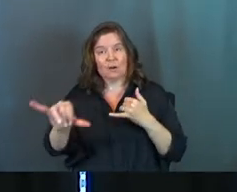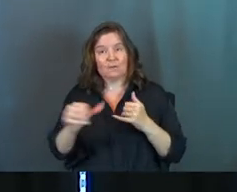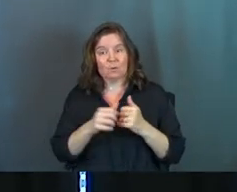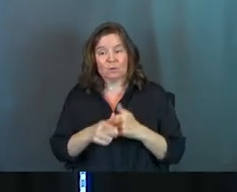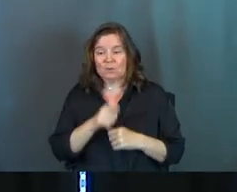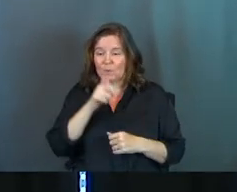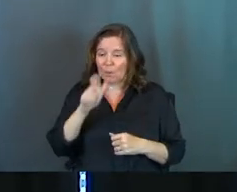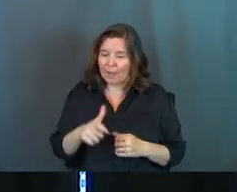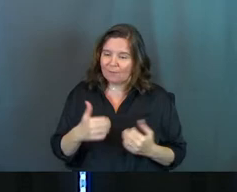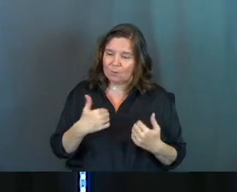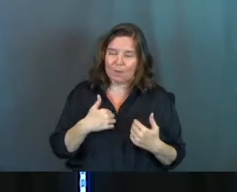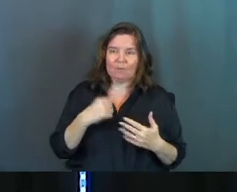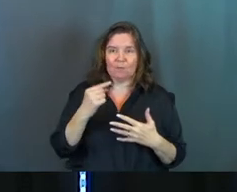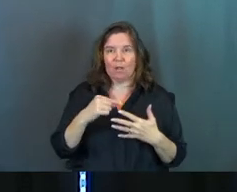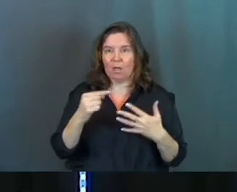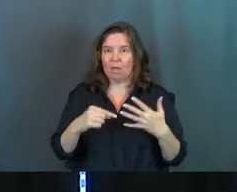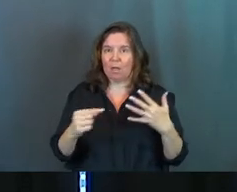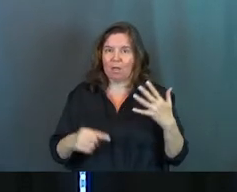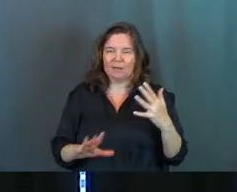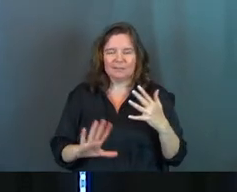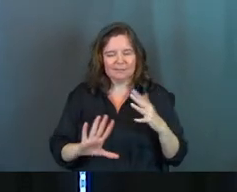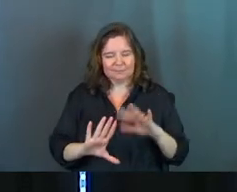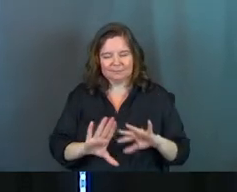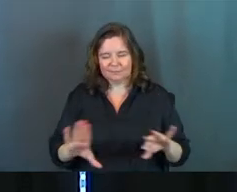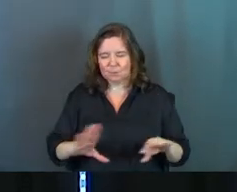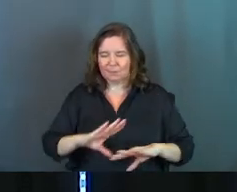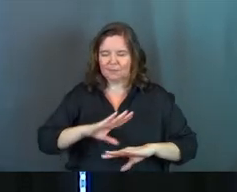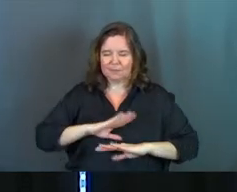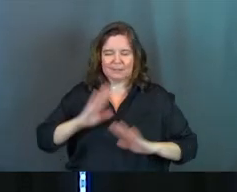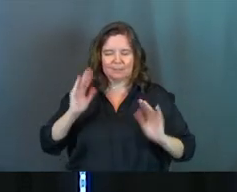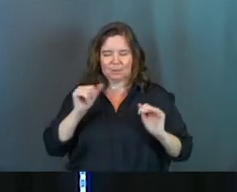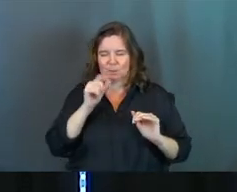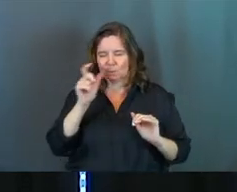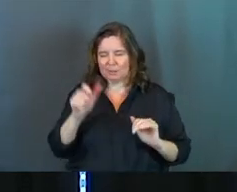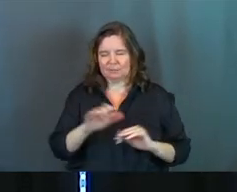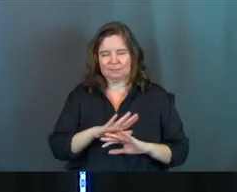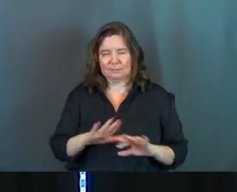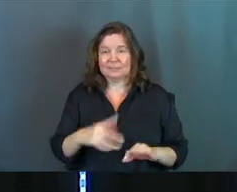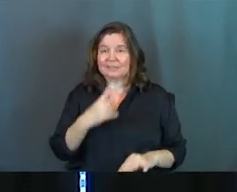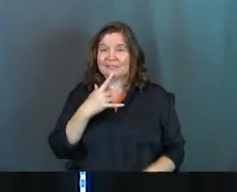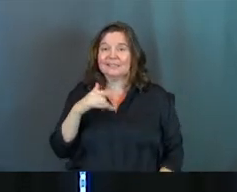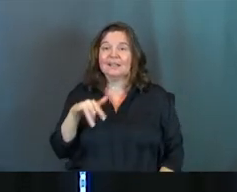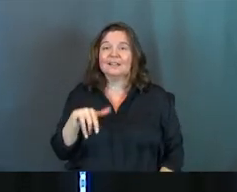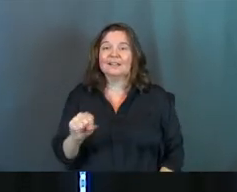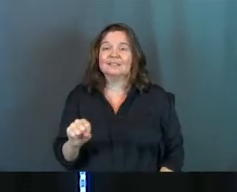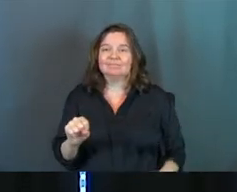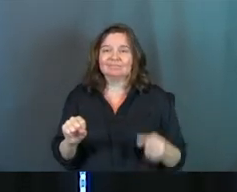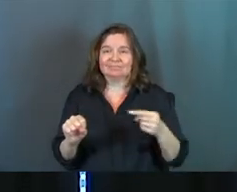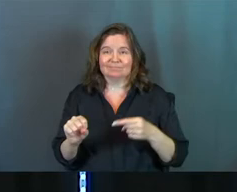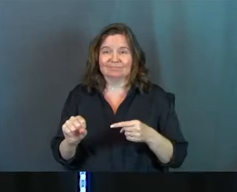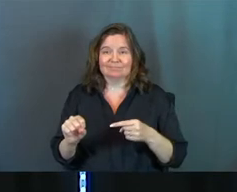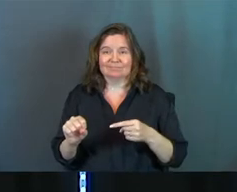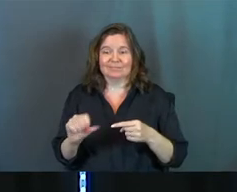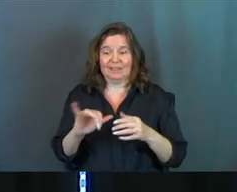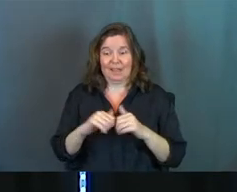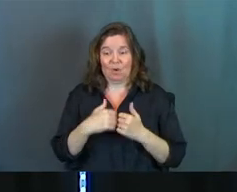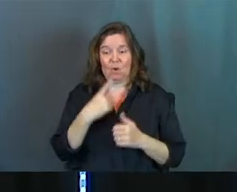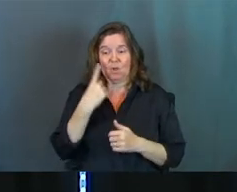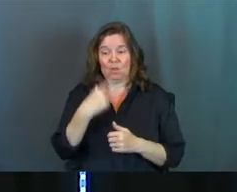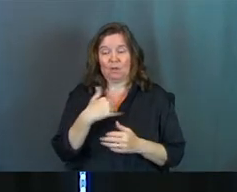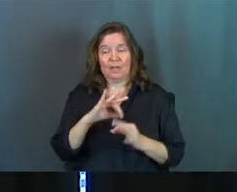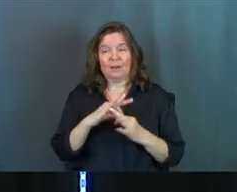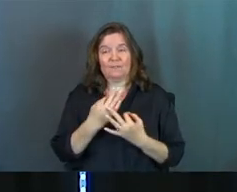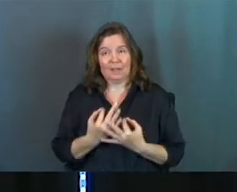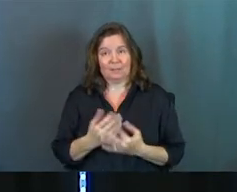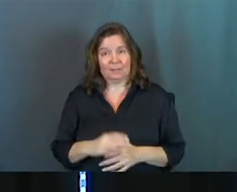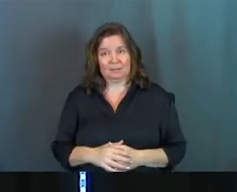and you don't have to have, there's no condition. You don't have to meet these expectations. Just say yes. That's how it should look in our